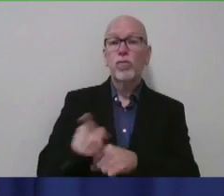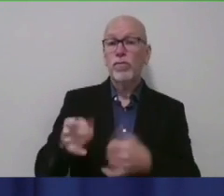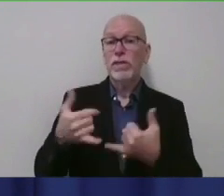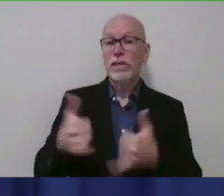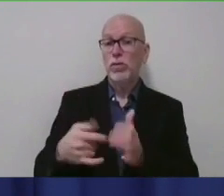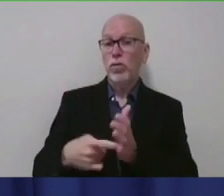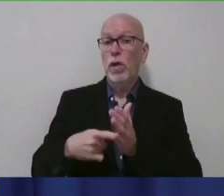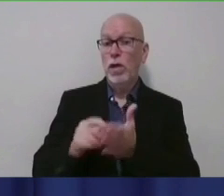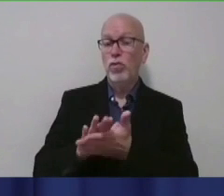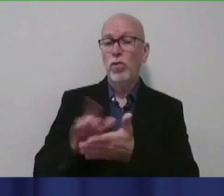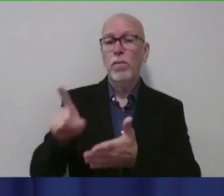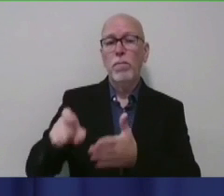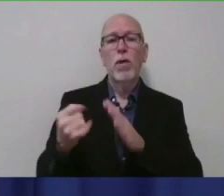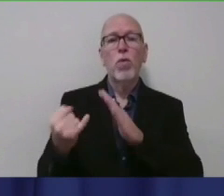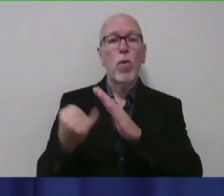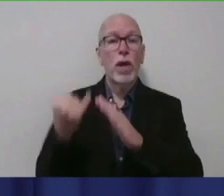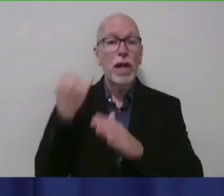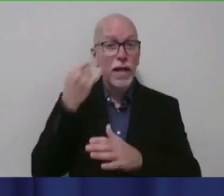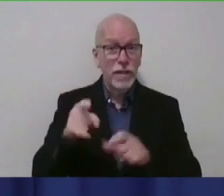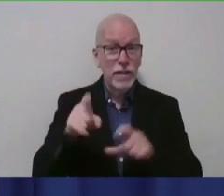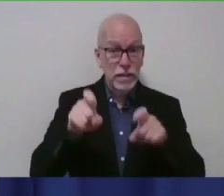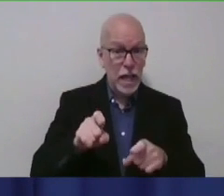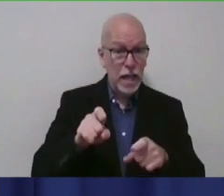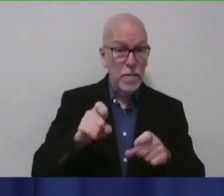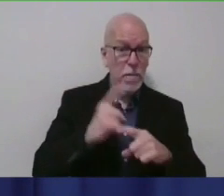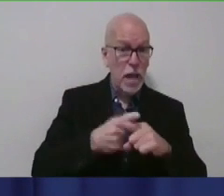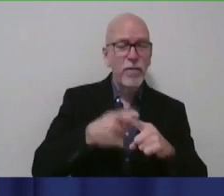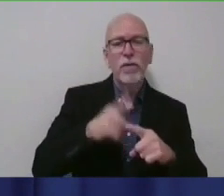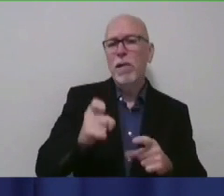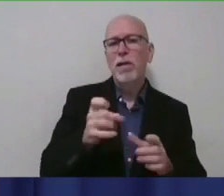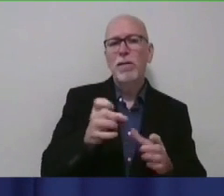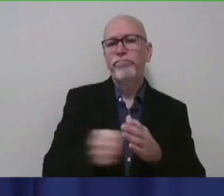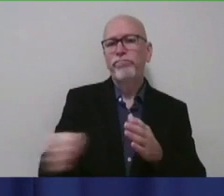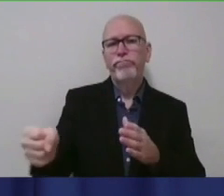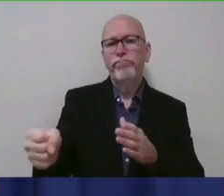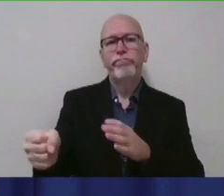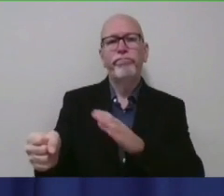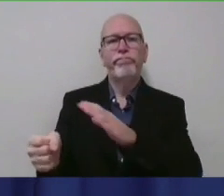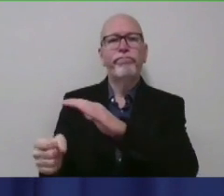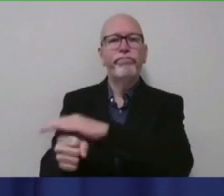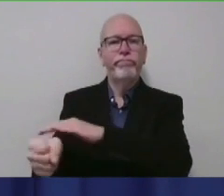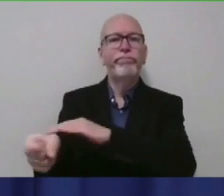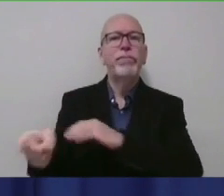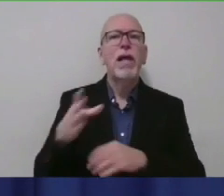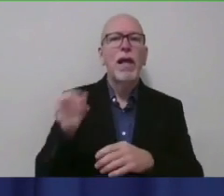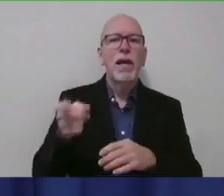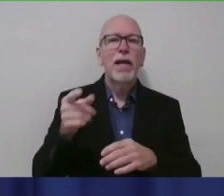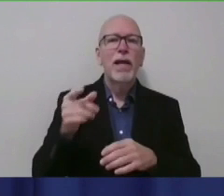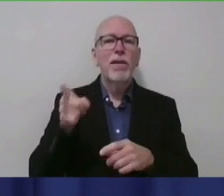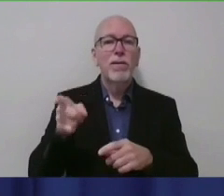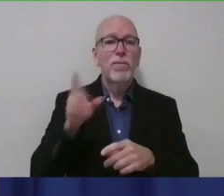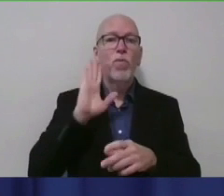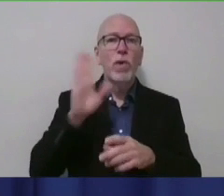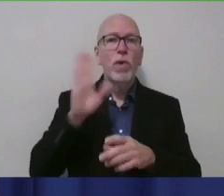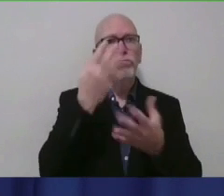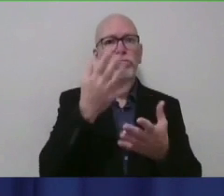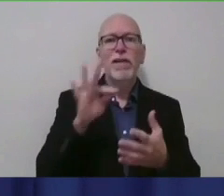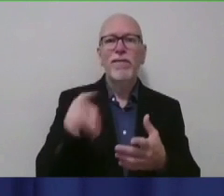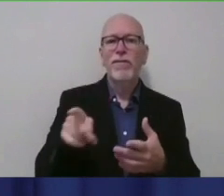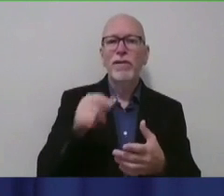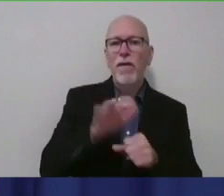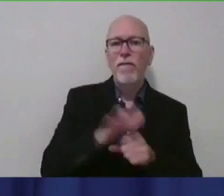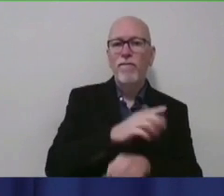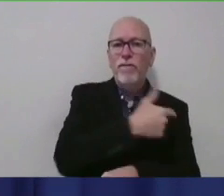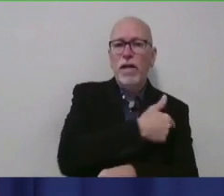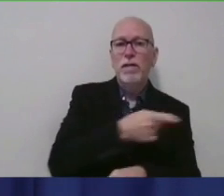quarantine students who test positive and those close contacts who have been exposed if they aren't vaccinated. Fully vaccinated students